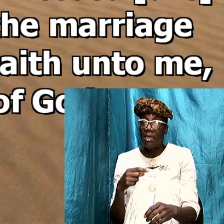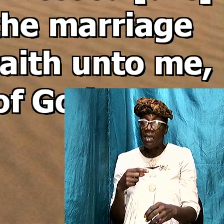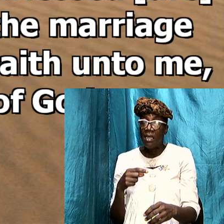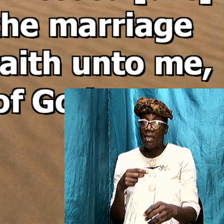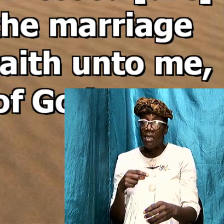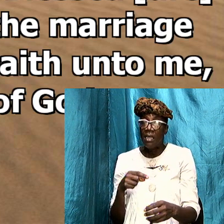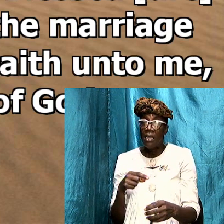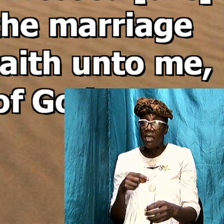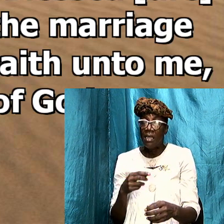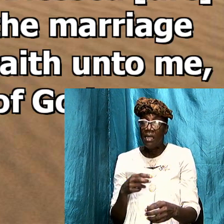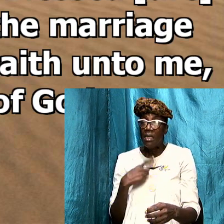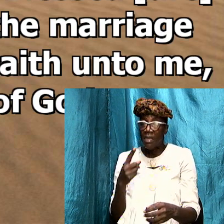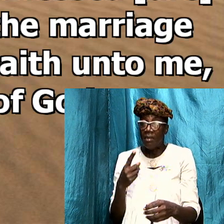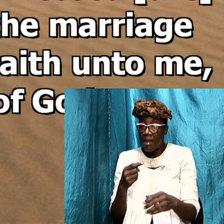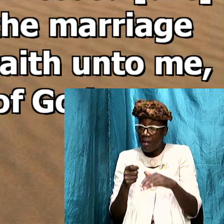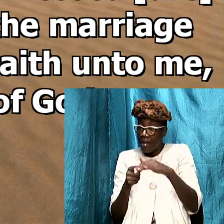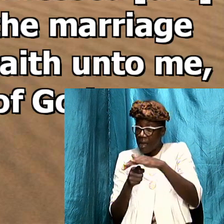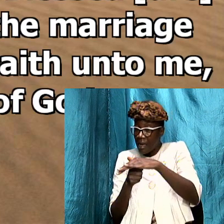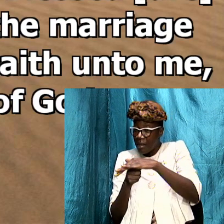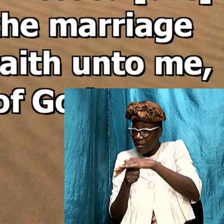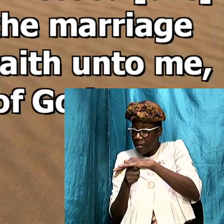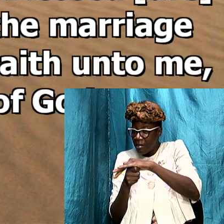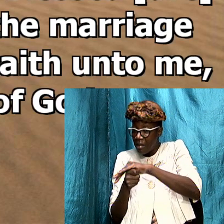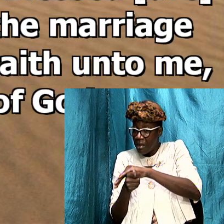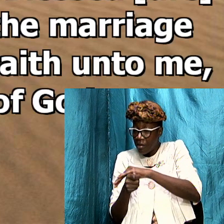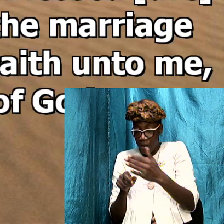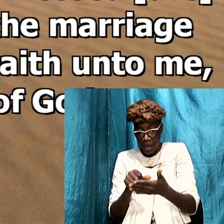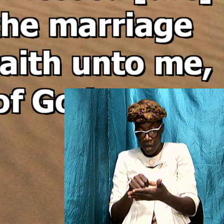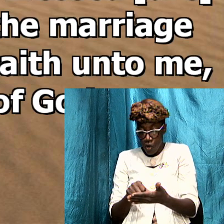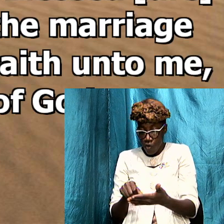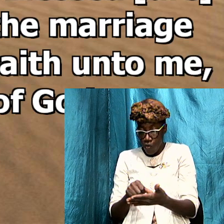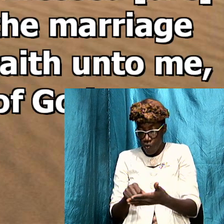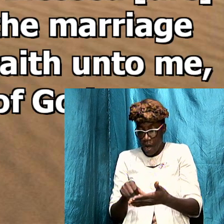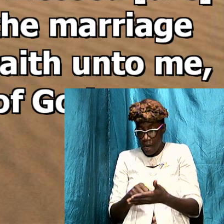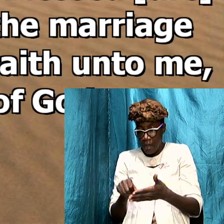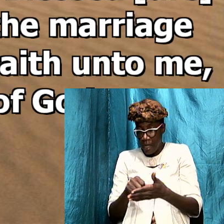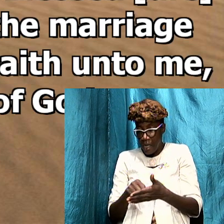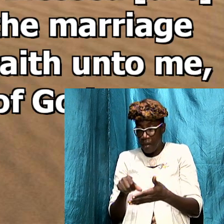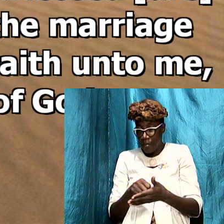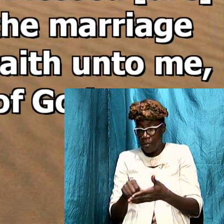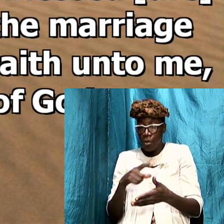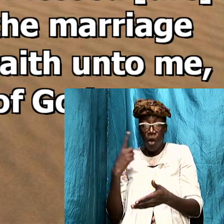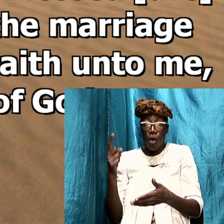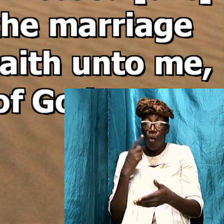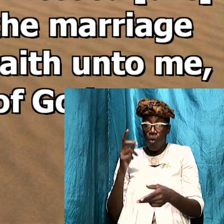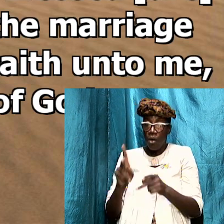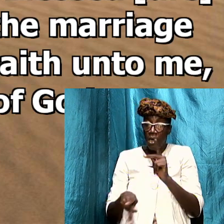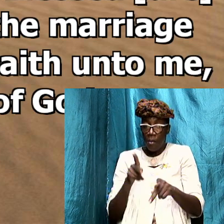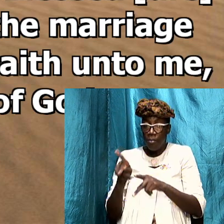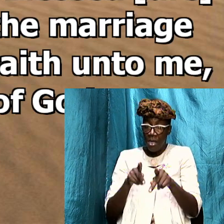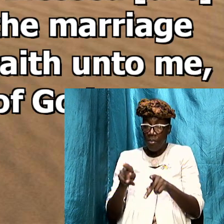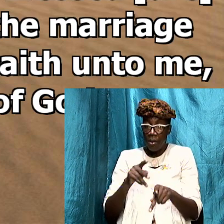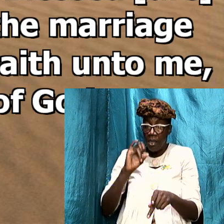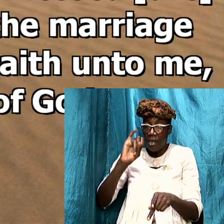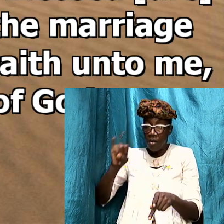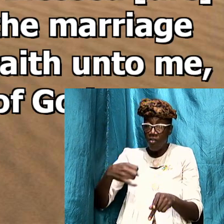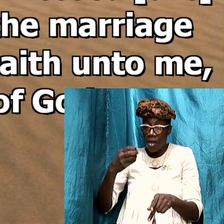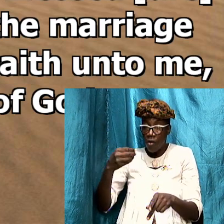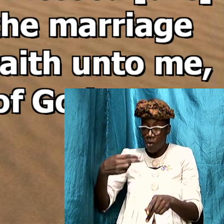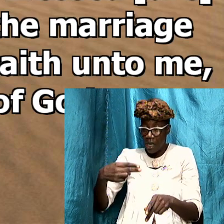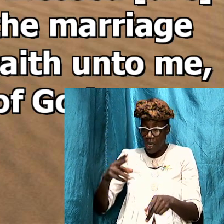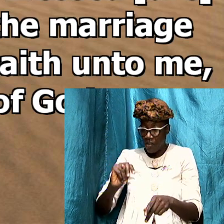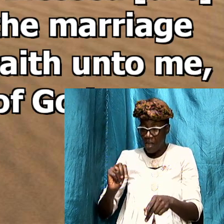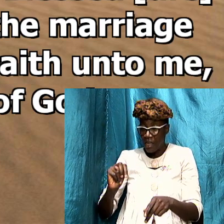a secret writing a coded writing and only the people in John's day could